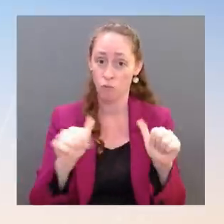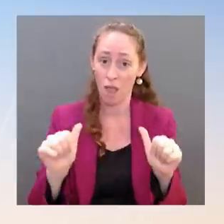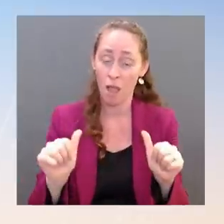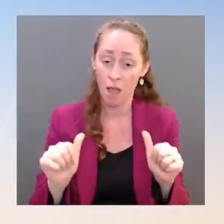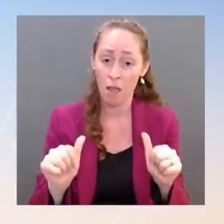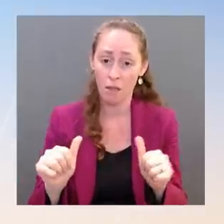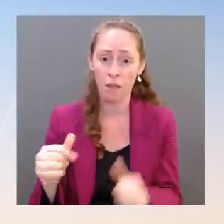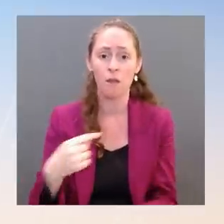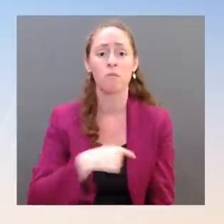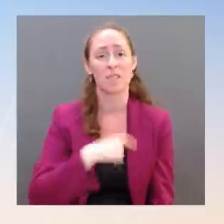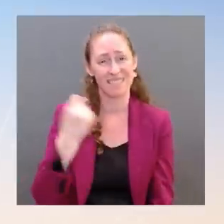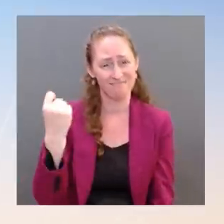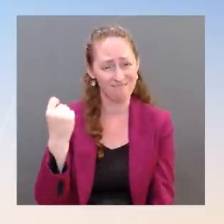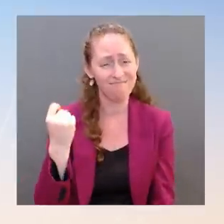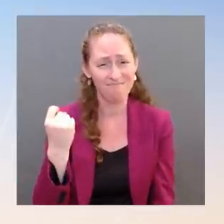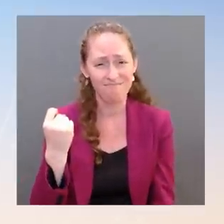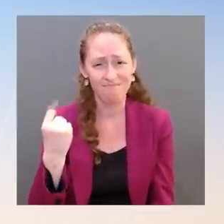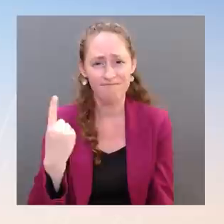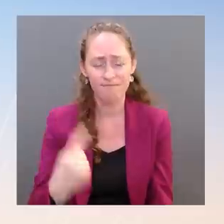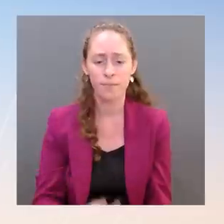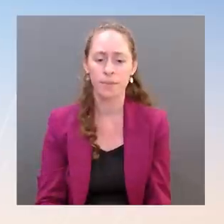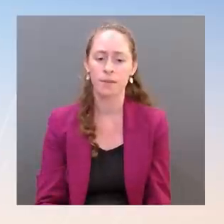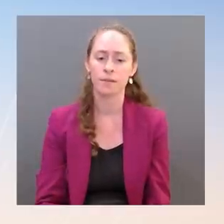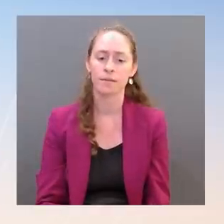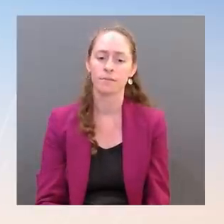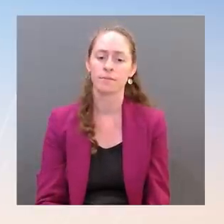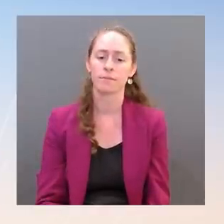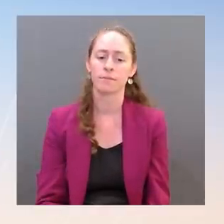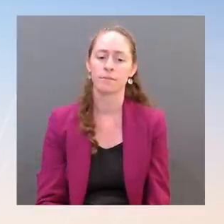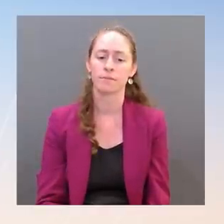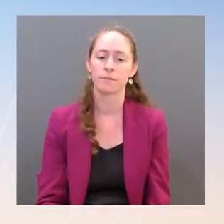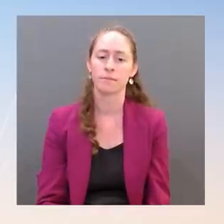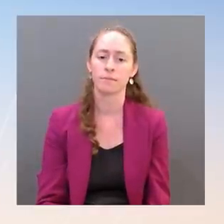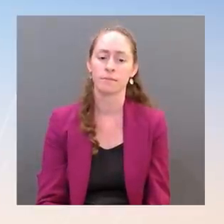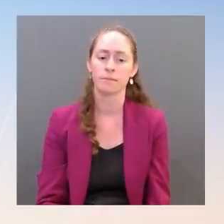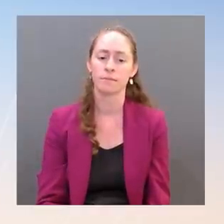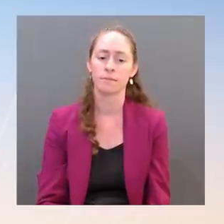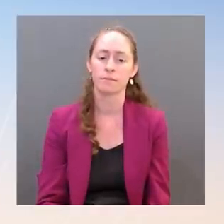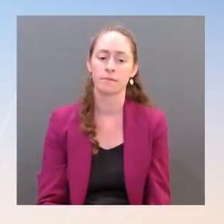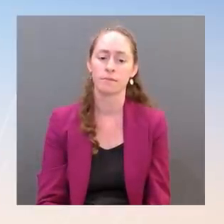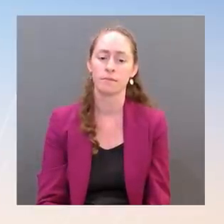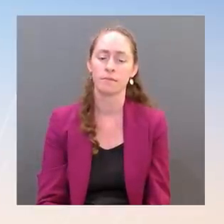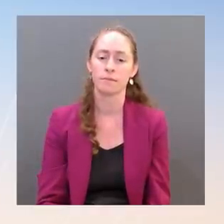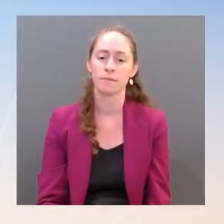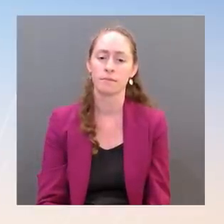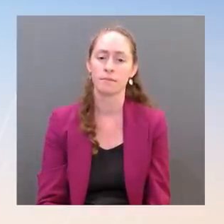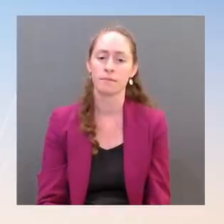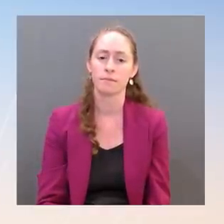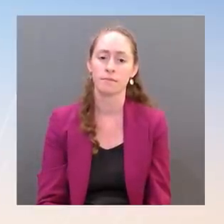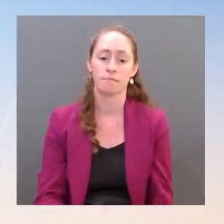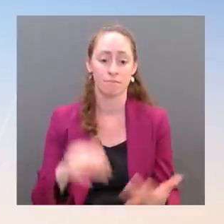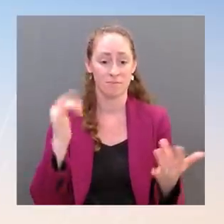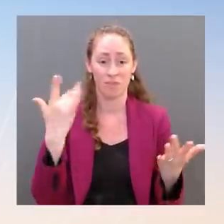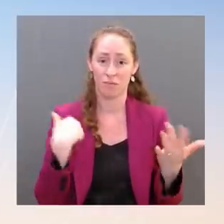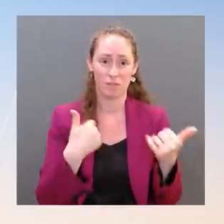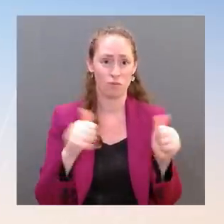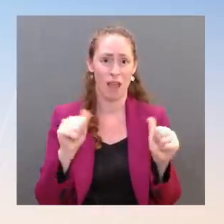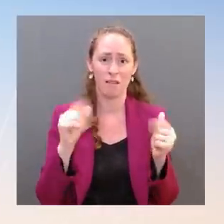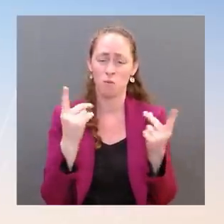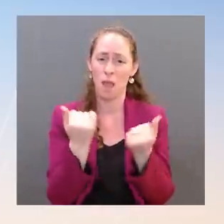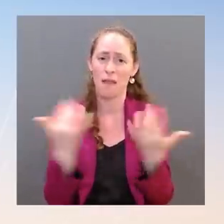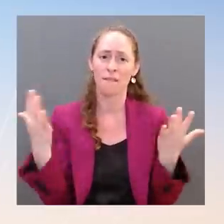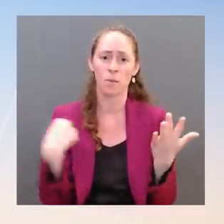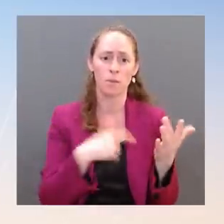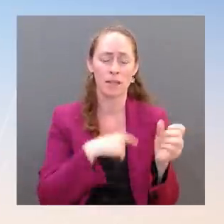American people is going through. And that's why we're doing everything that we can. We've made multiple announcements in the